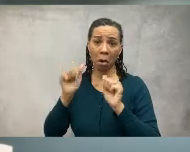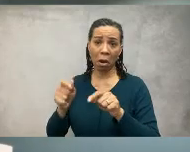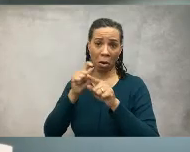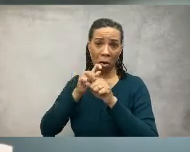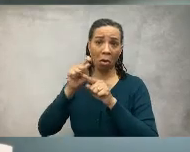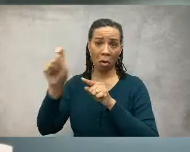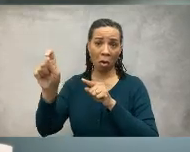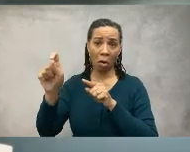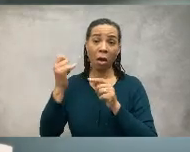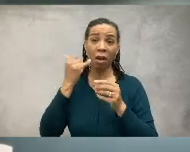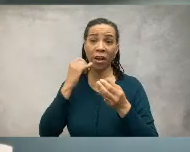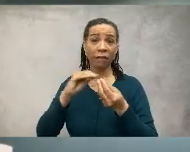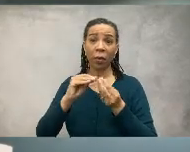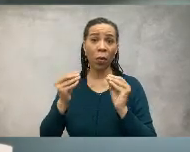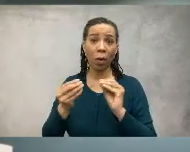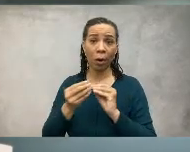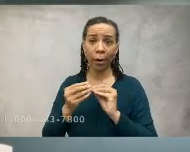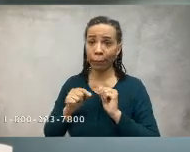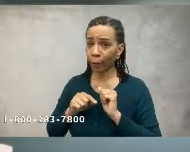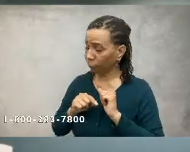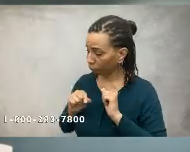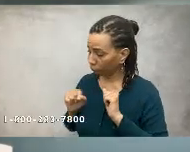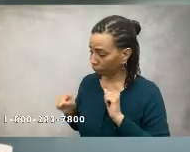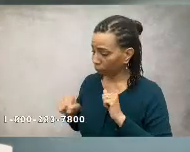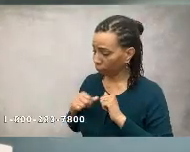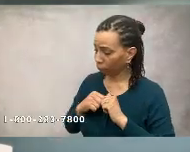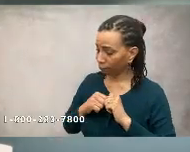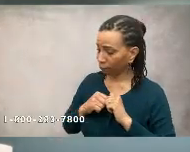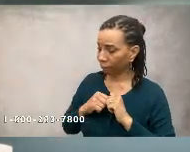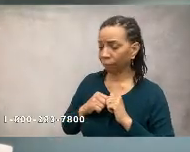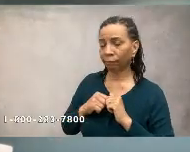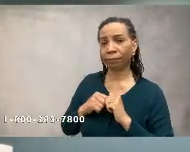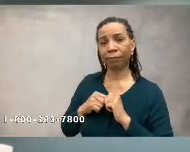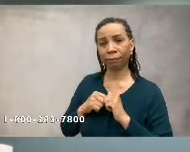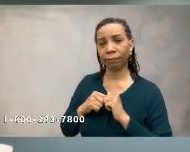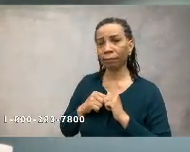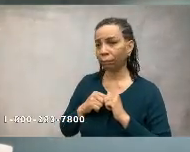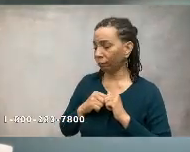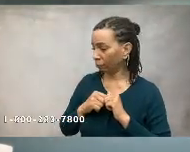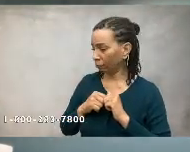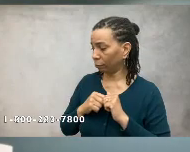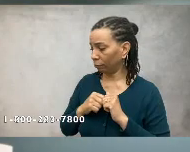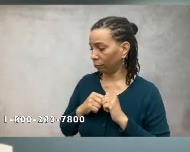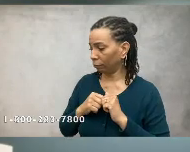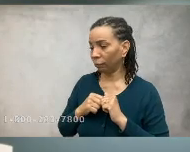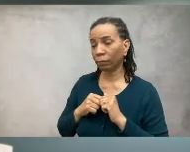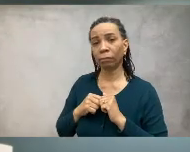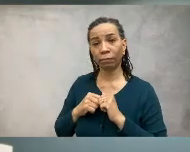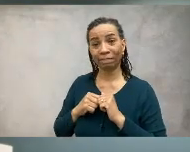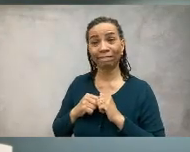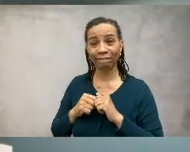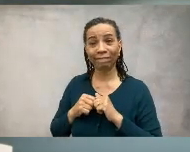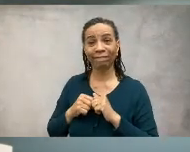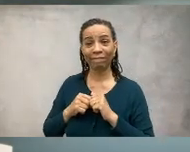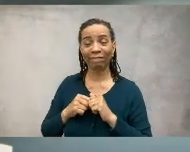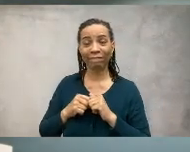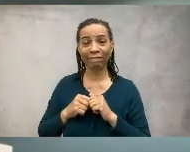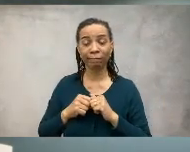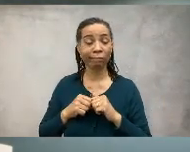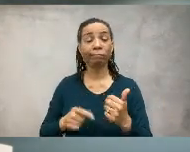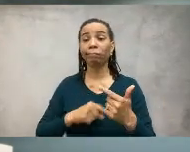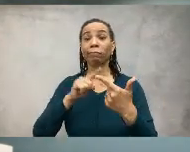issues they also offer a verbalized way to communicate that information you can call 1-800-283